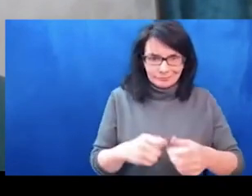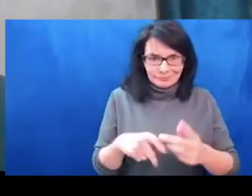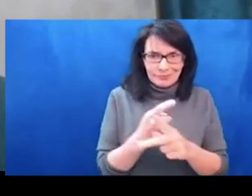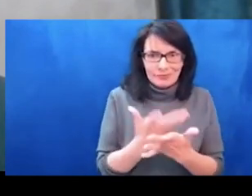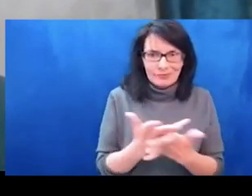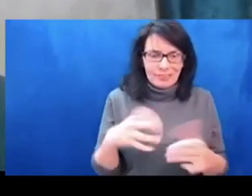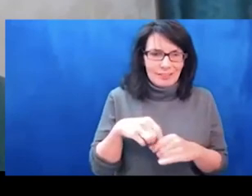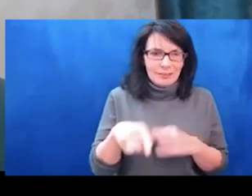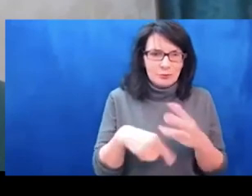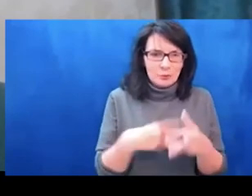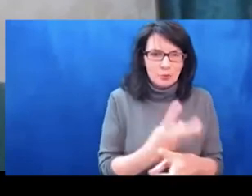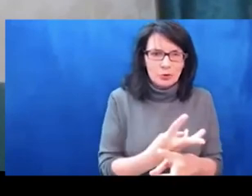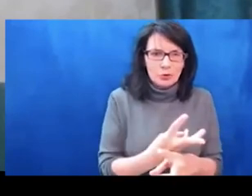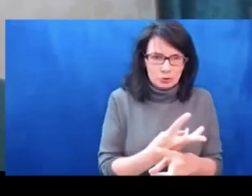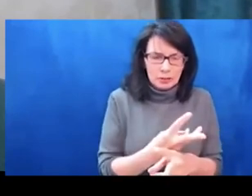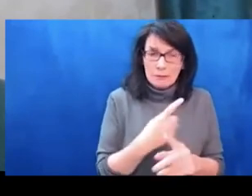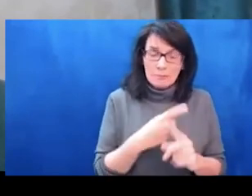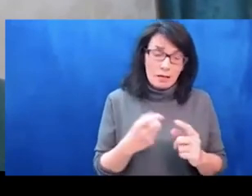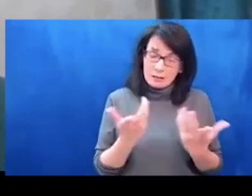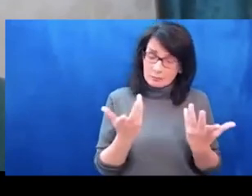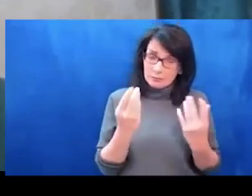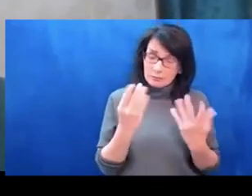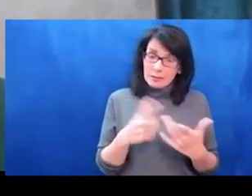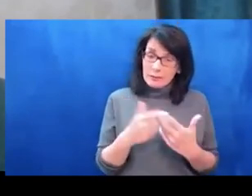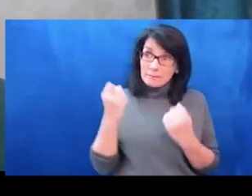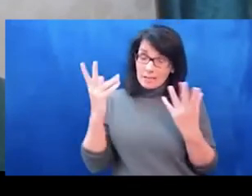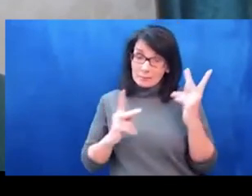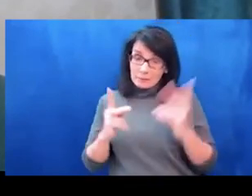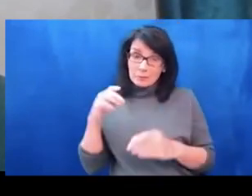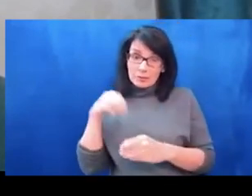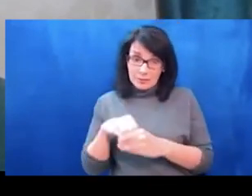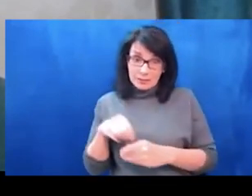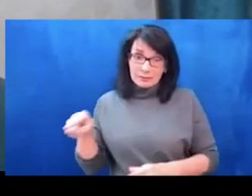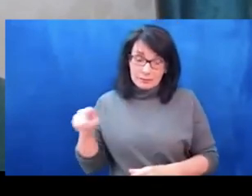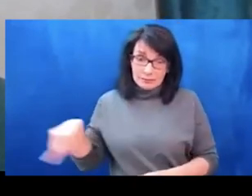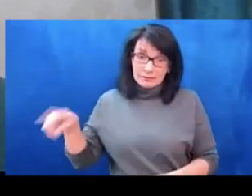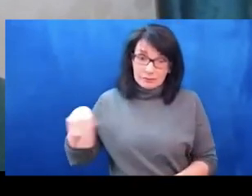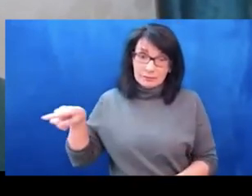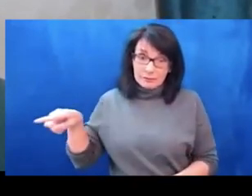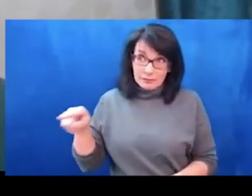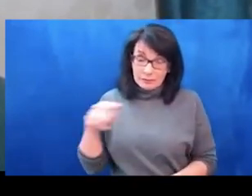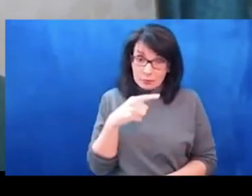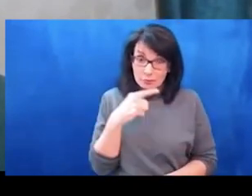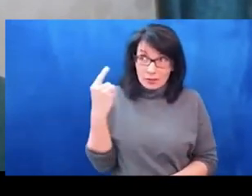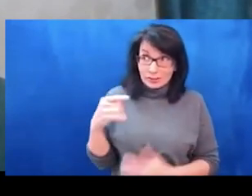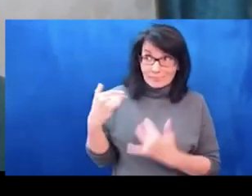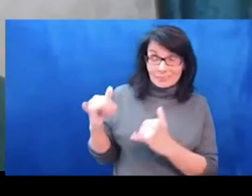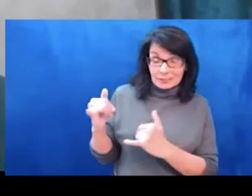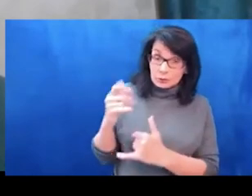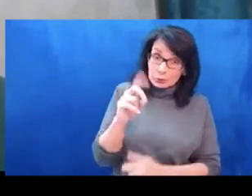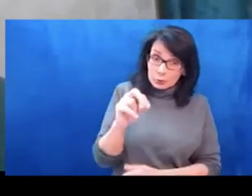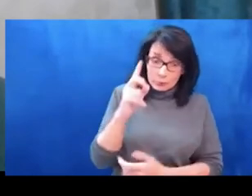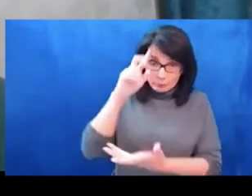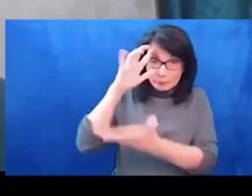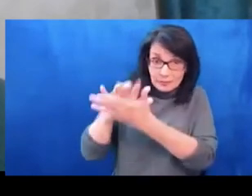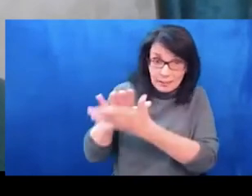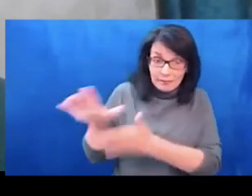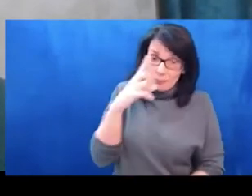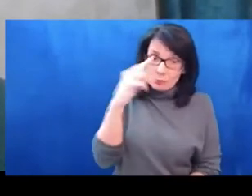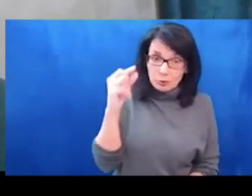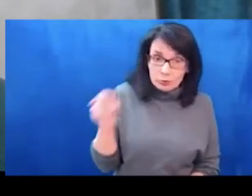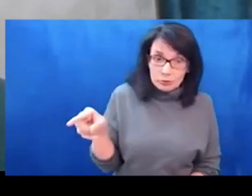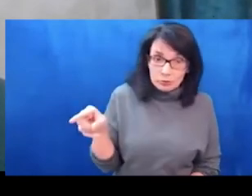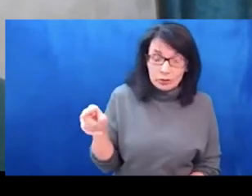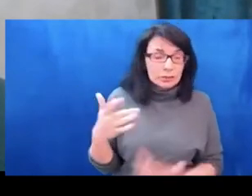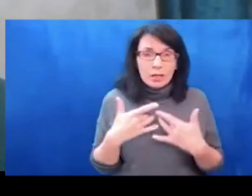looks like a more difficult task. Because simply, this time there are no Islamist terrorists. Nevertheless, we cannot say that this current